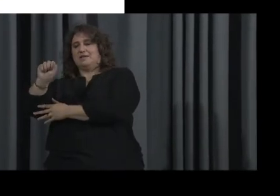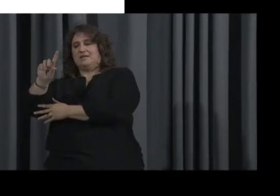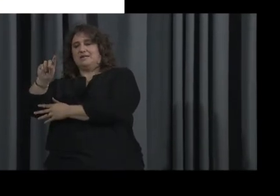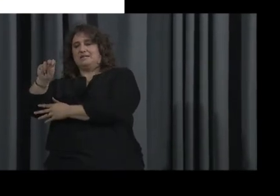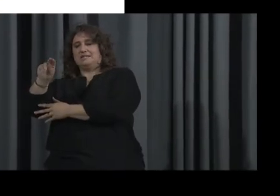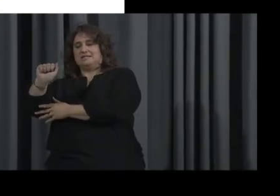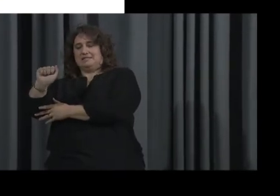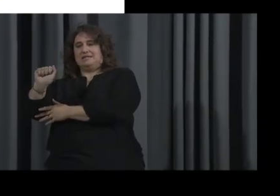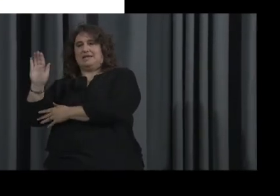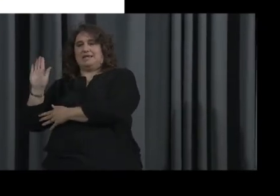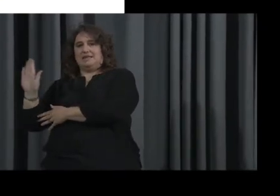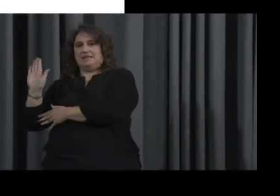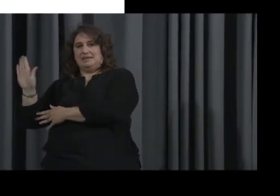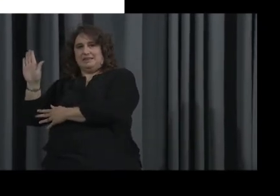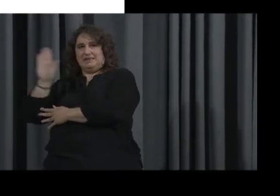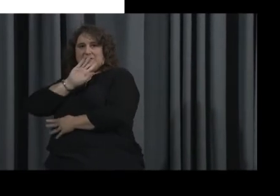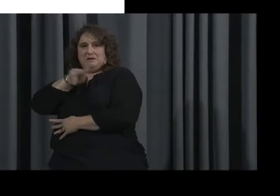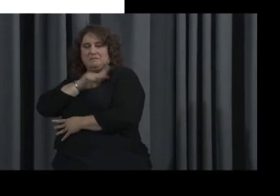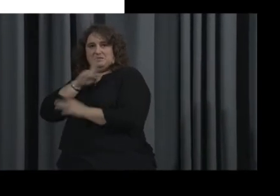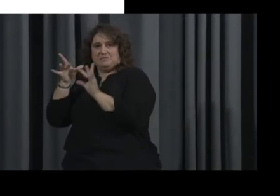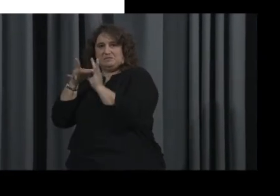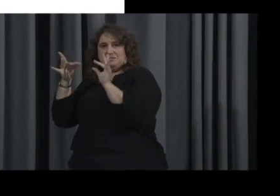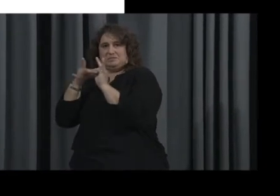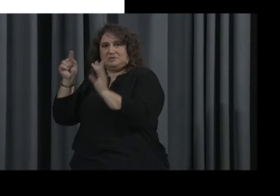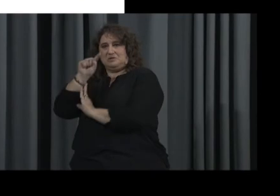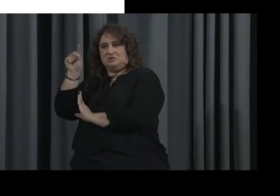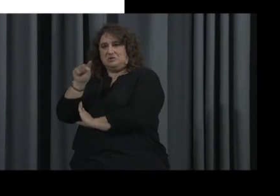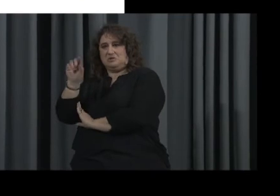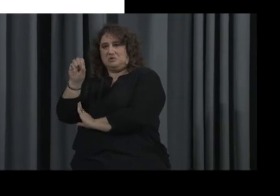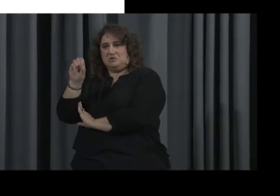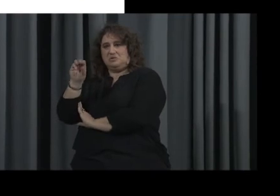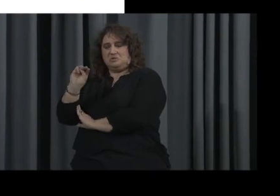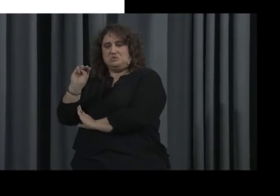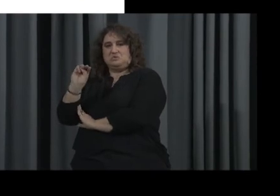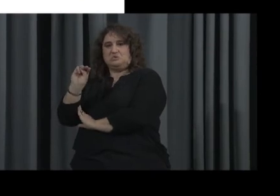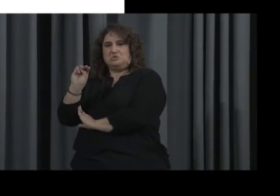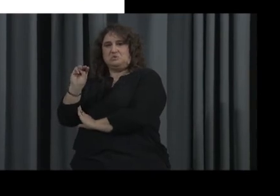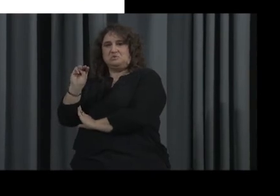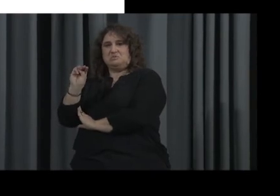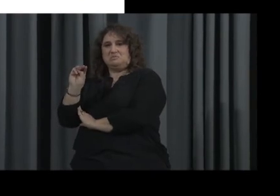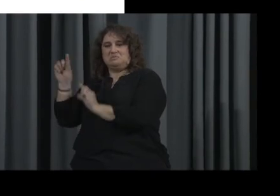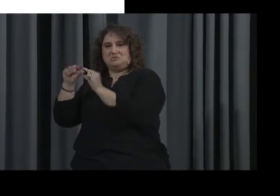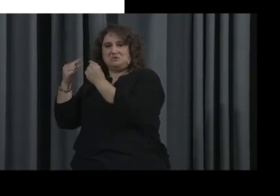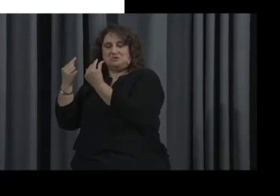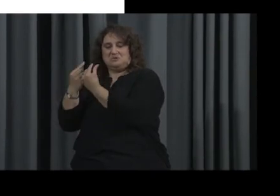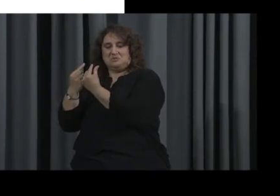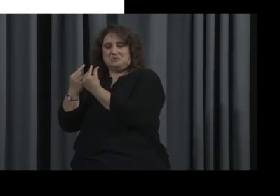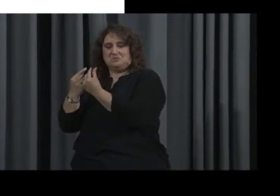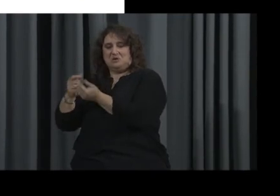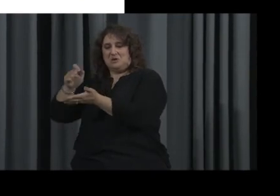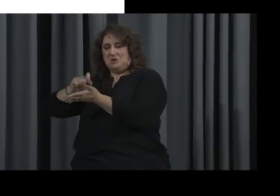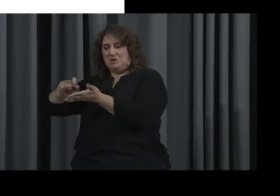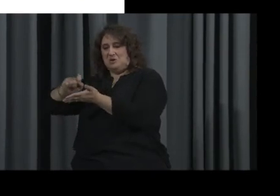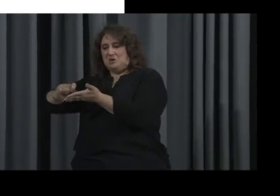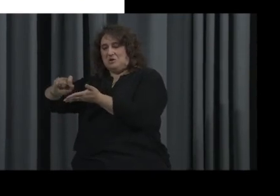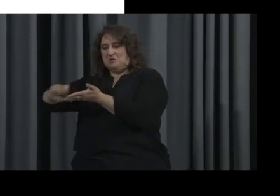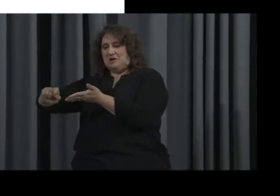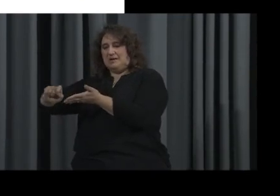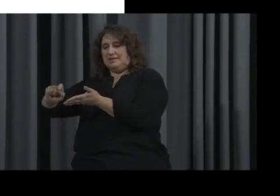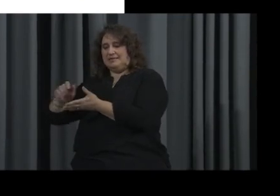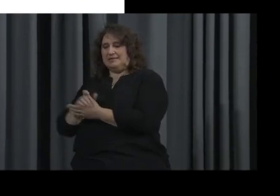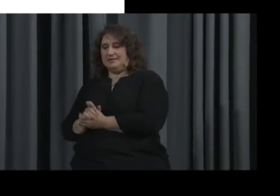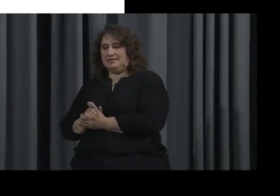us. And there are Zoom facilitators, and so they put together their own. So theirs says,